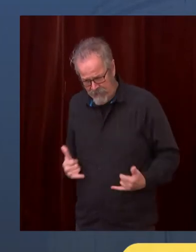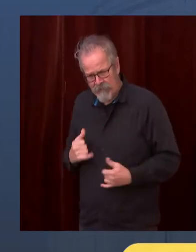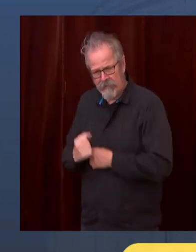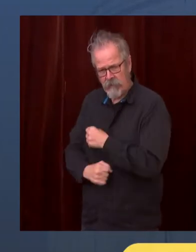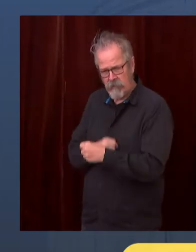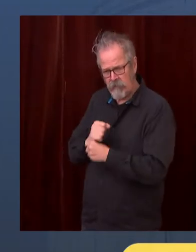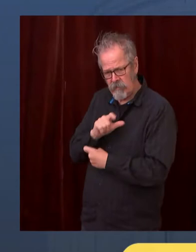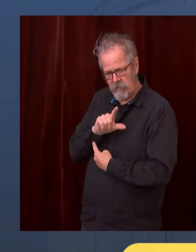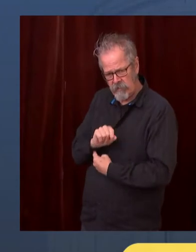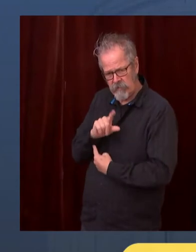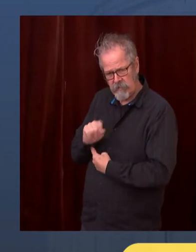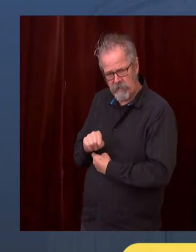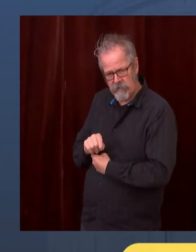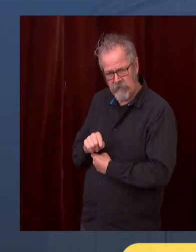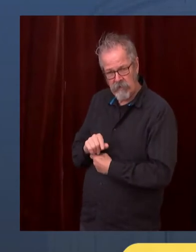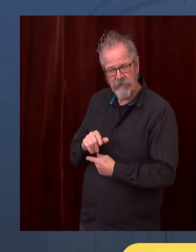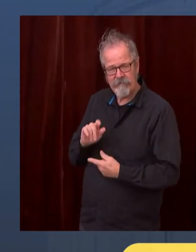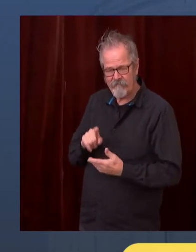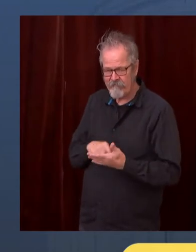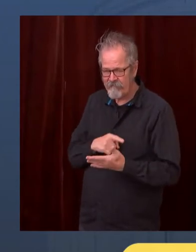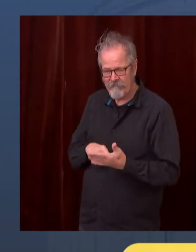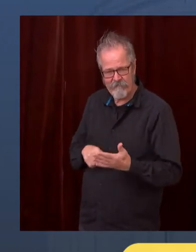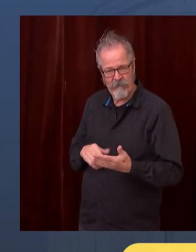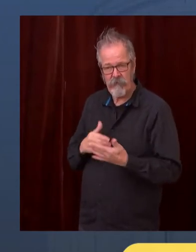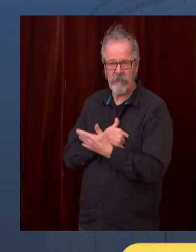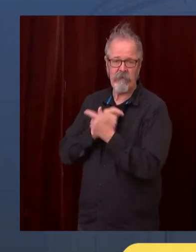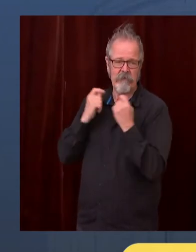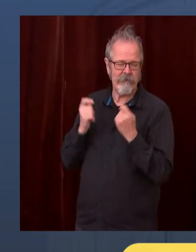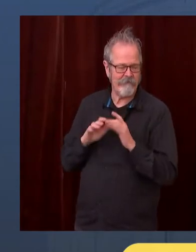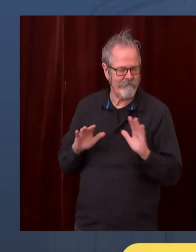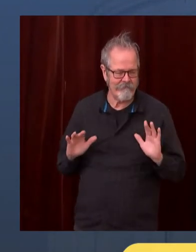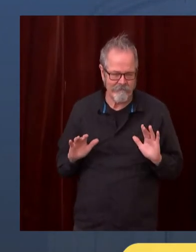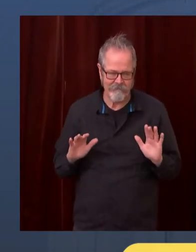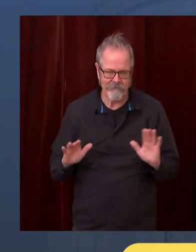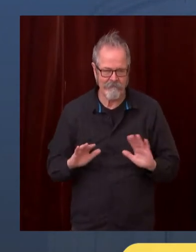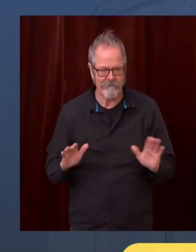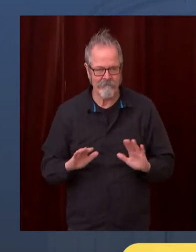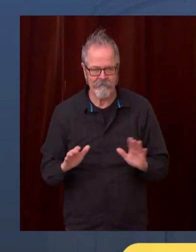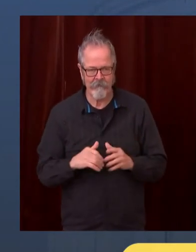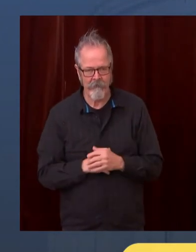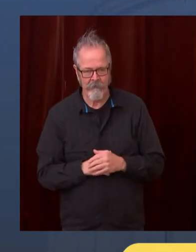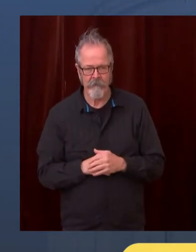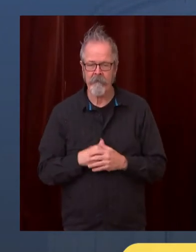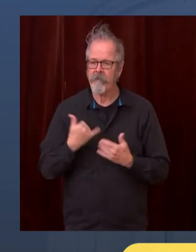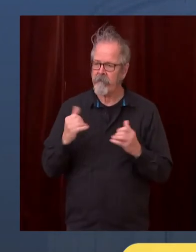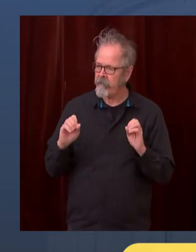that. With that, happy to stand for questions. First question comes from Rachel with AP.